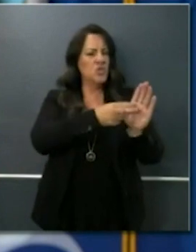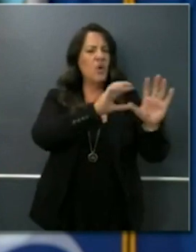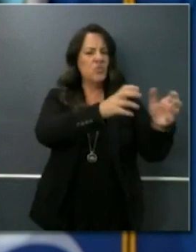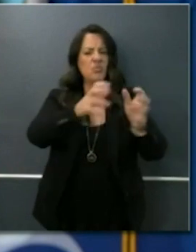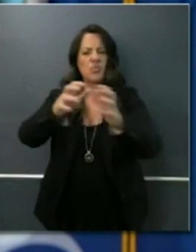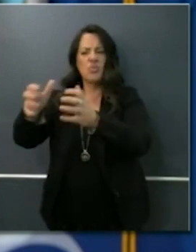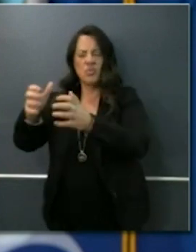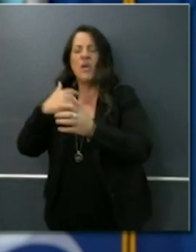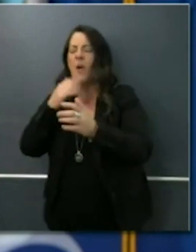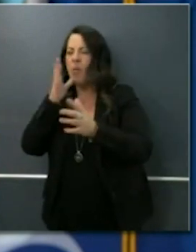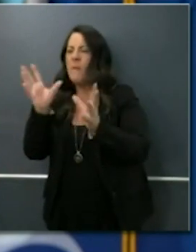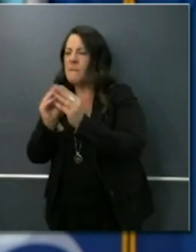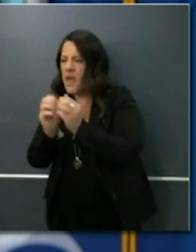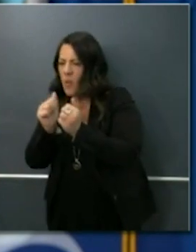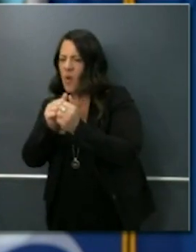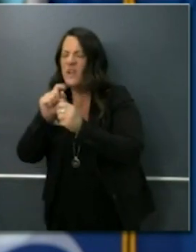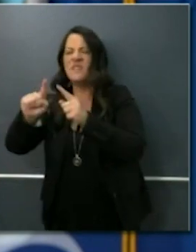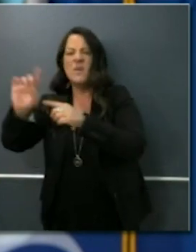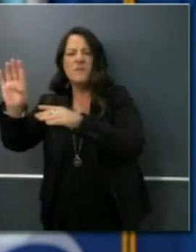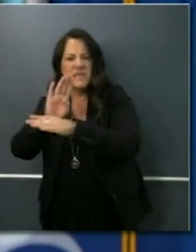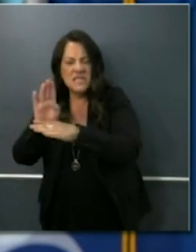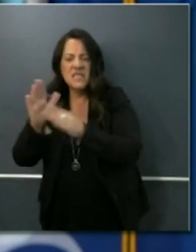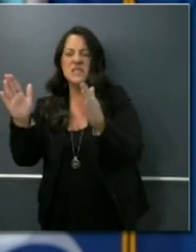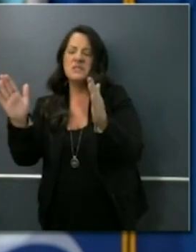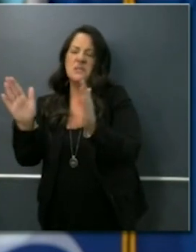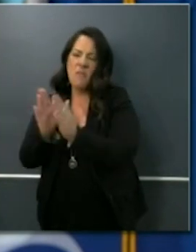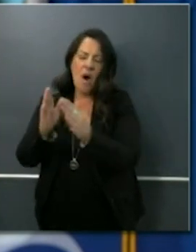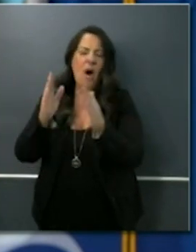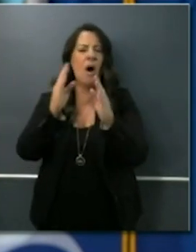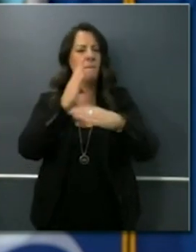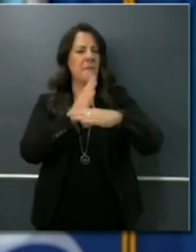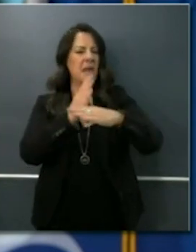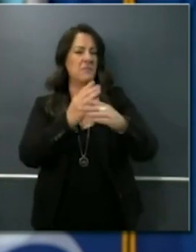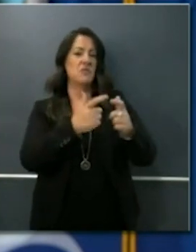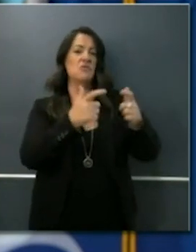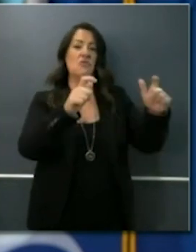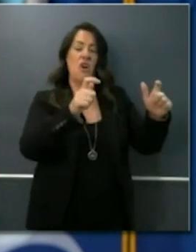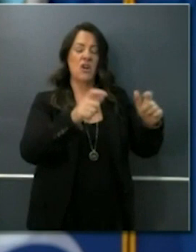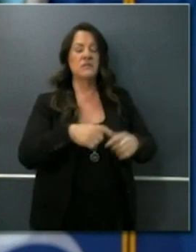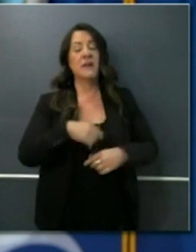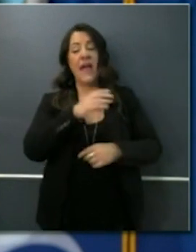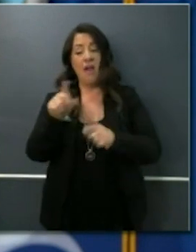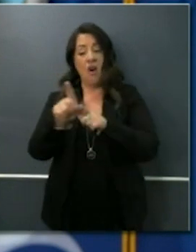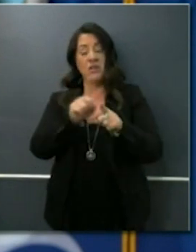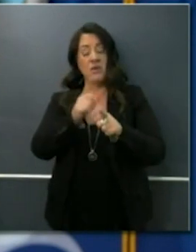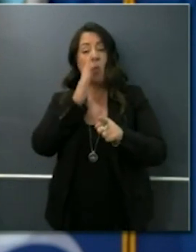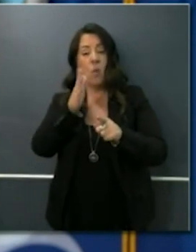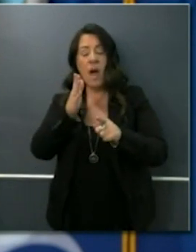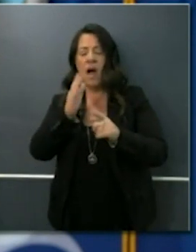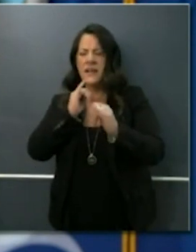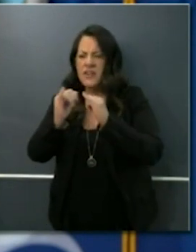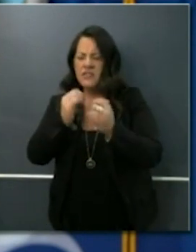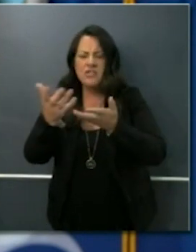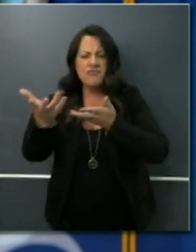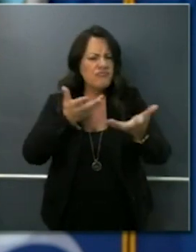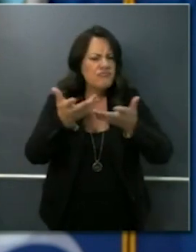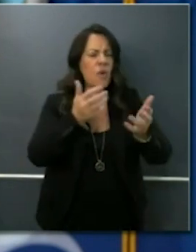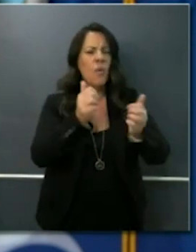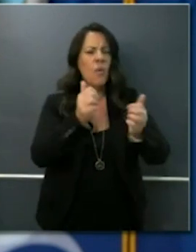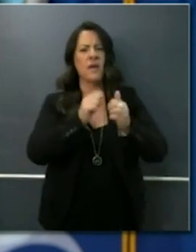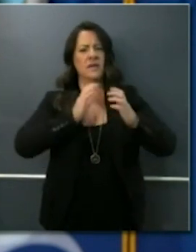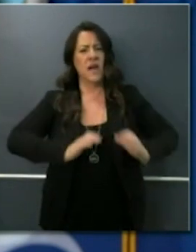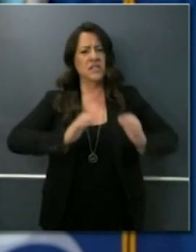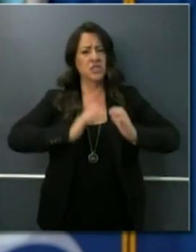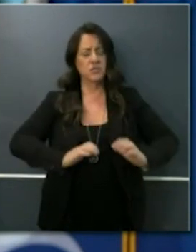small businesses, medium and large businesses by sector, also bringing in customers and bringing in experts